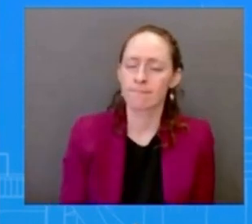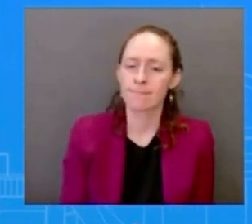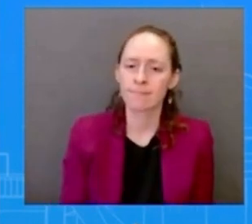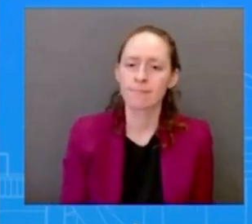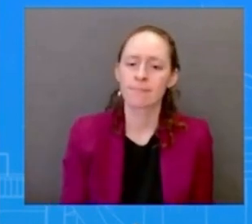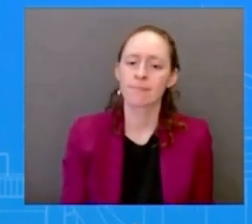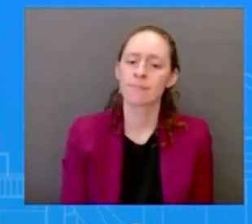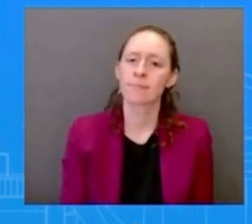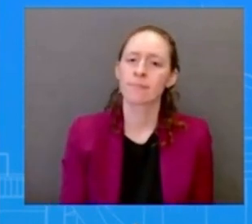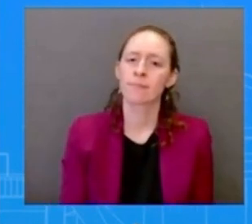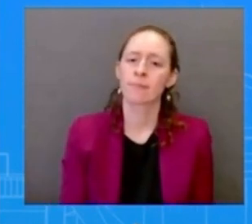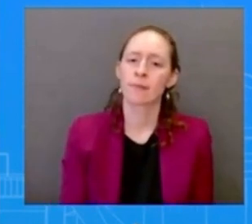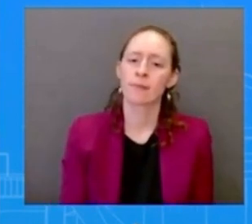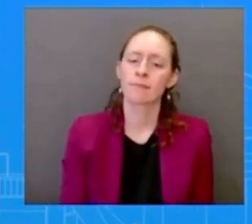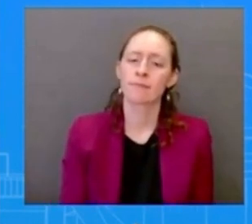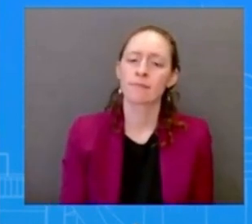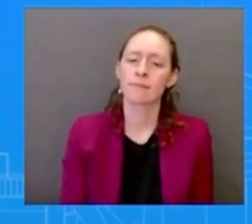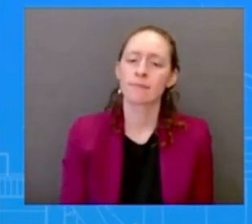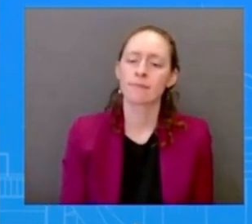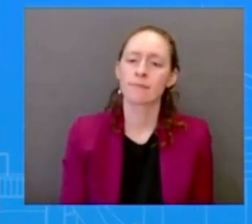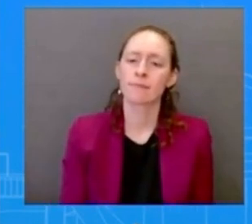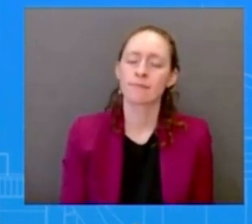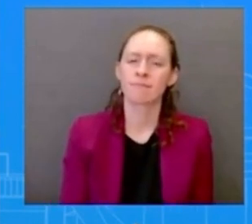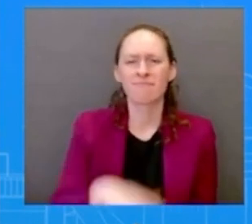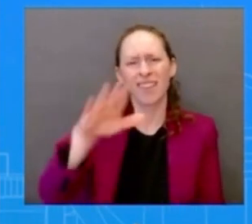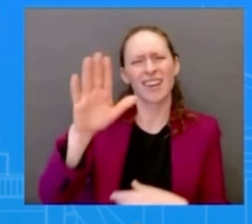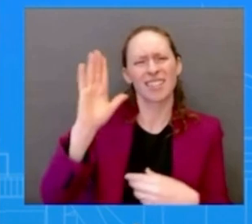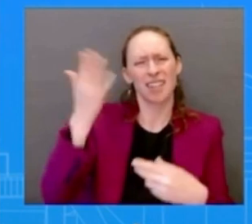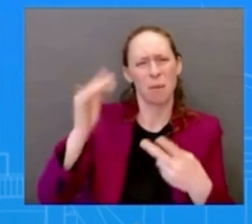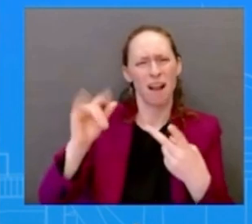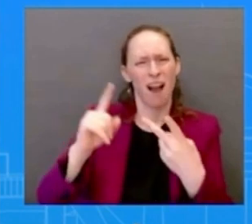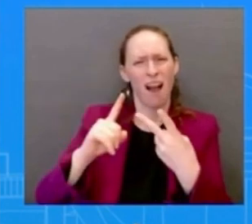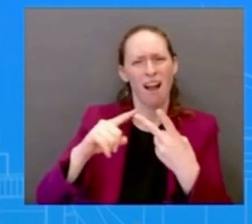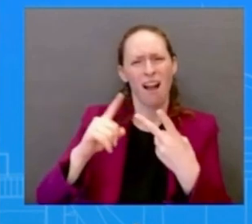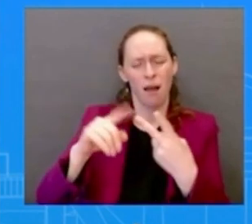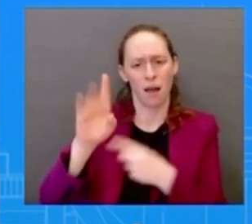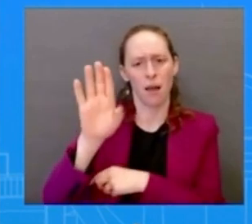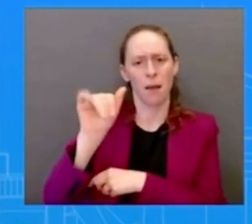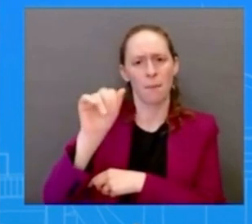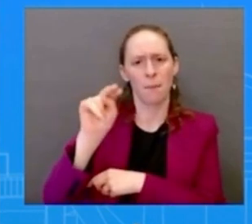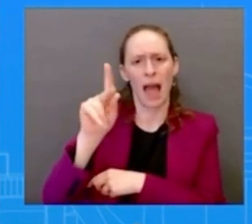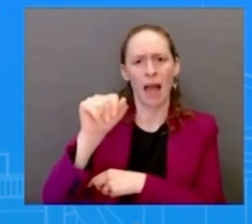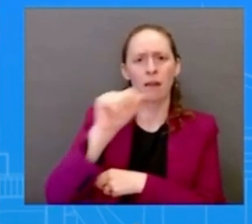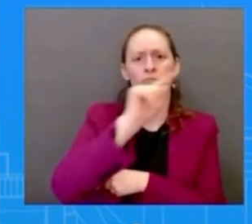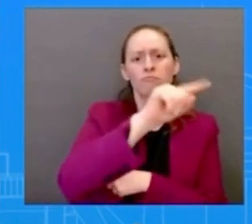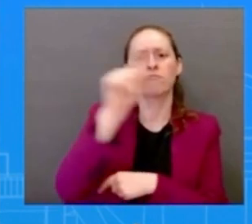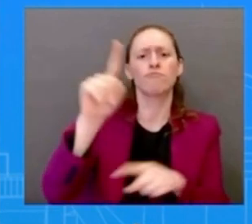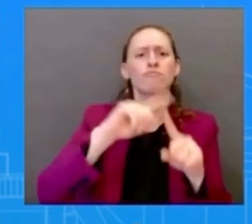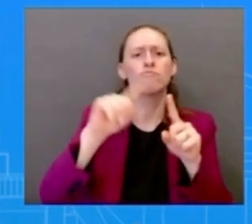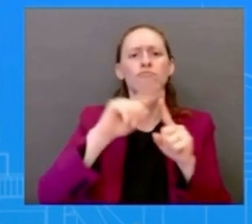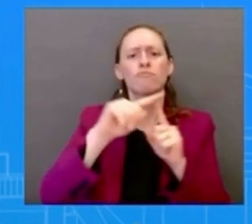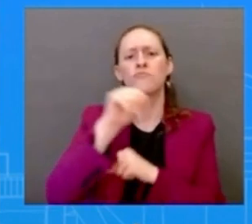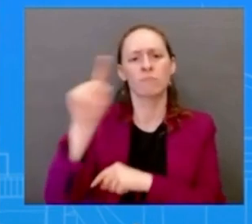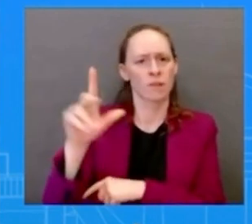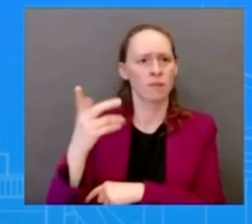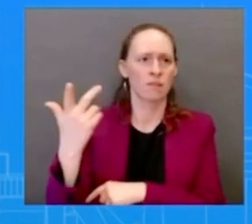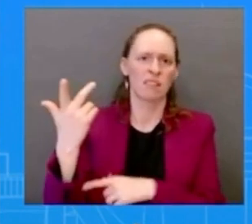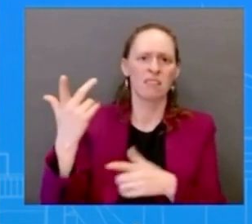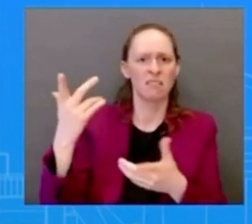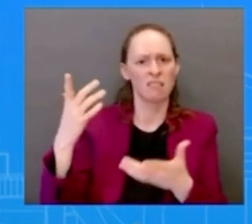institutions are working on a 30 billion dollar or so plan to shore up first republic bank in california